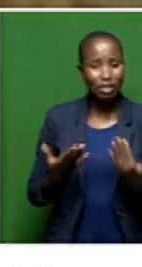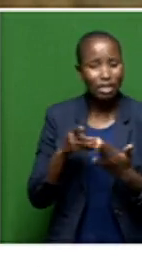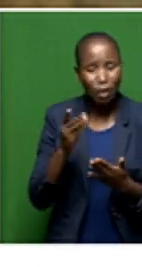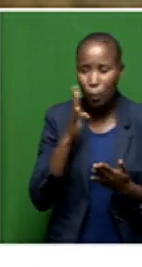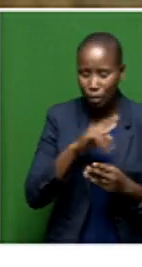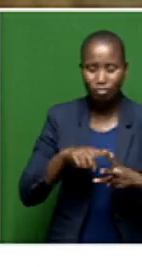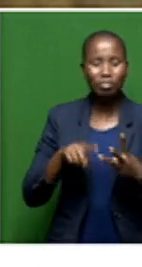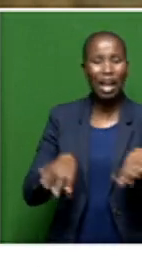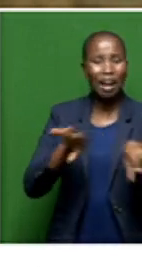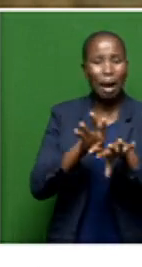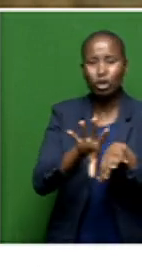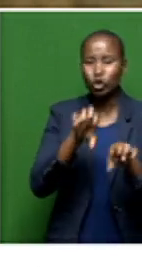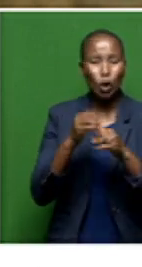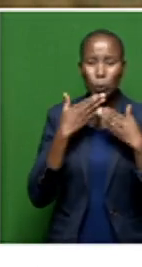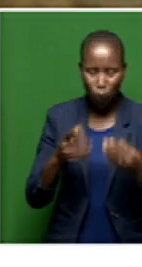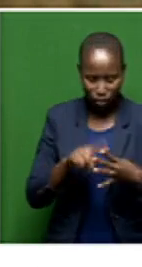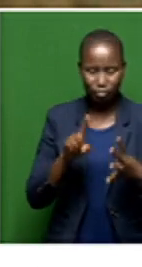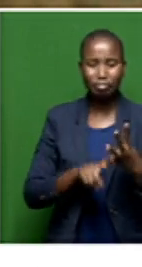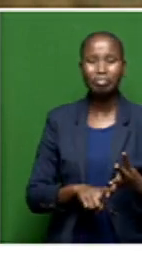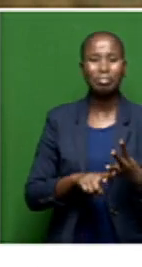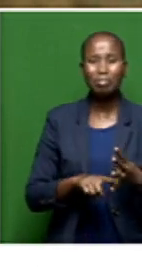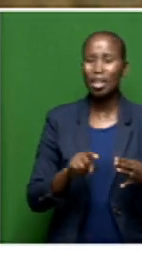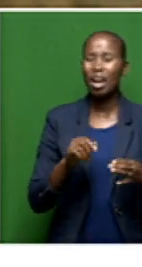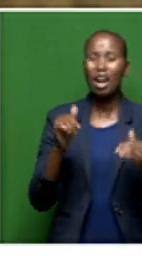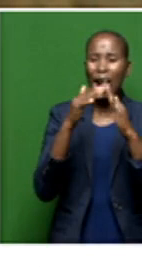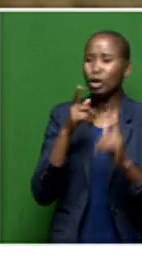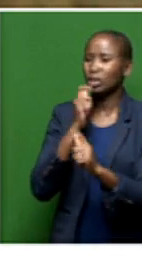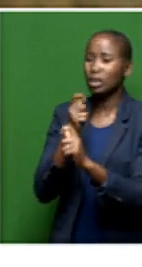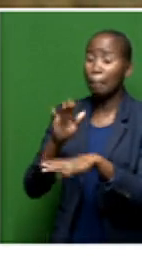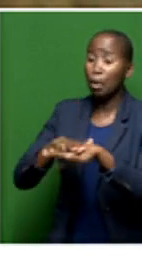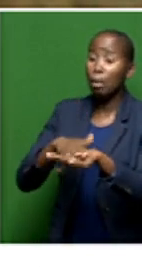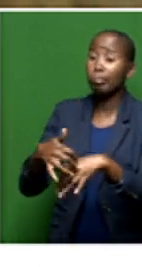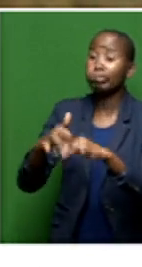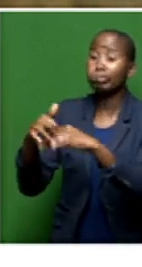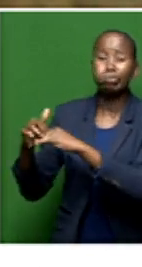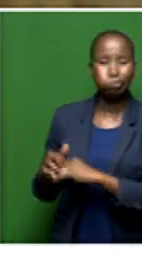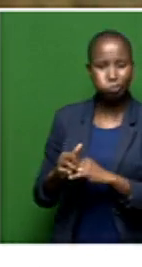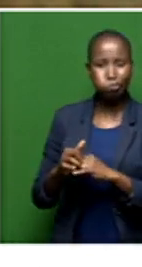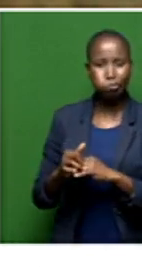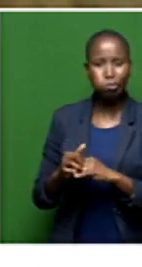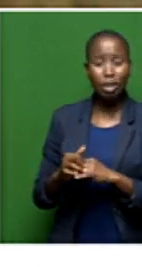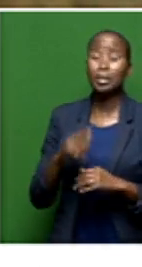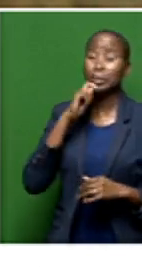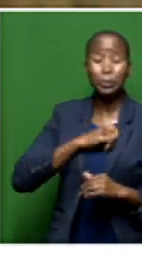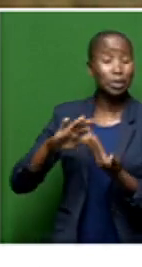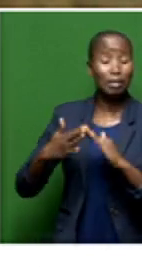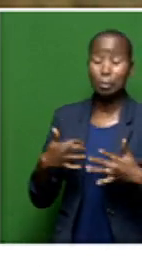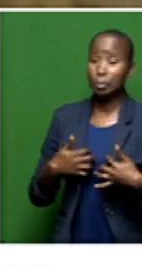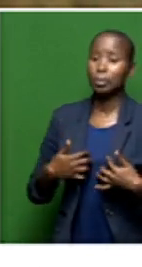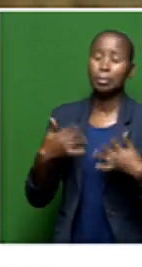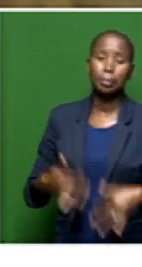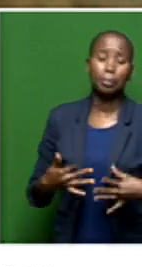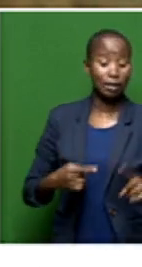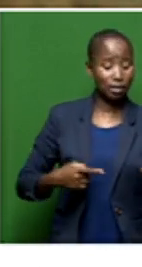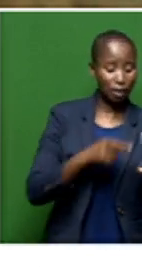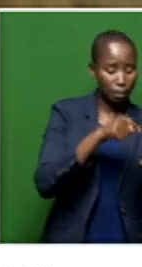removal and refuse collection. We're talking about the mushrooming of informal settlement. I mean, local government in the province is in serious distress. So, he has got to provide